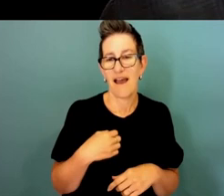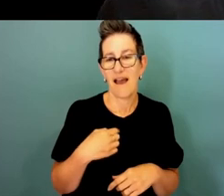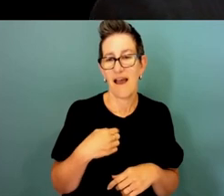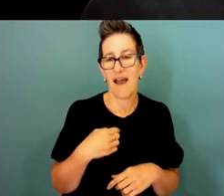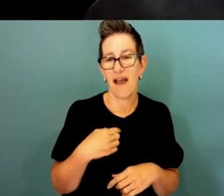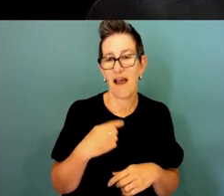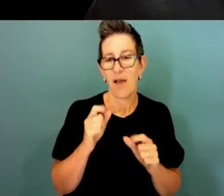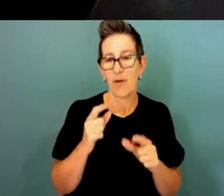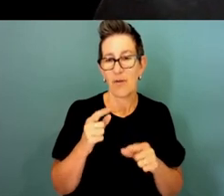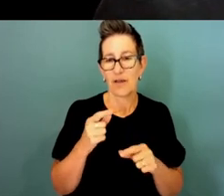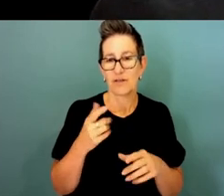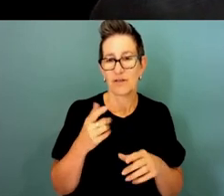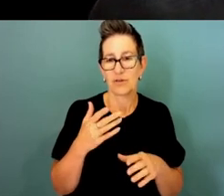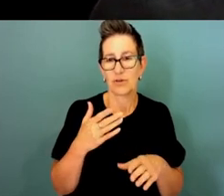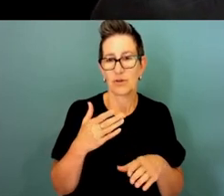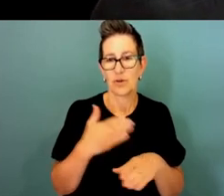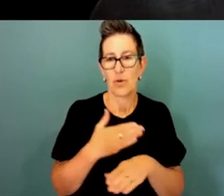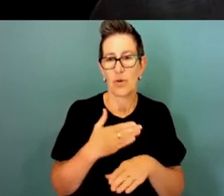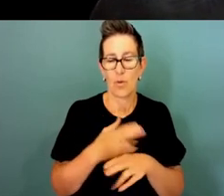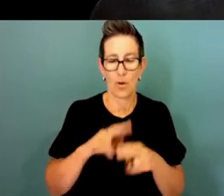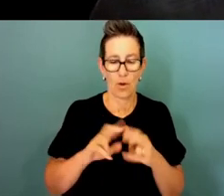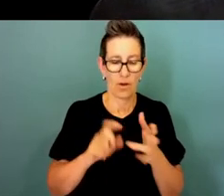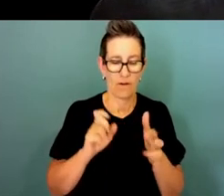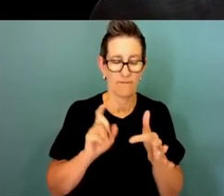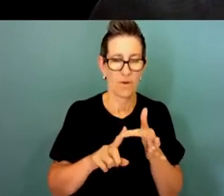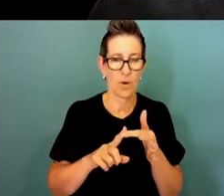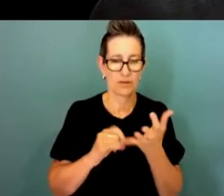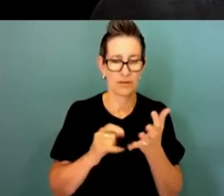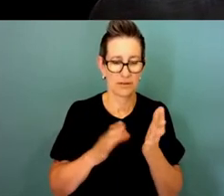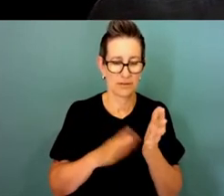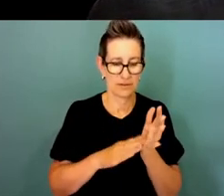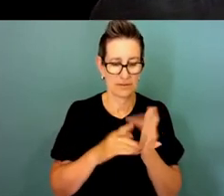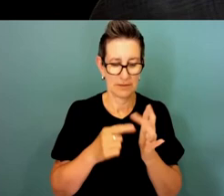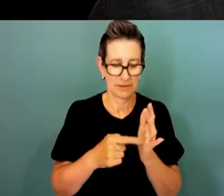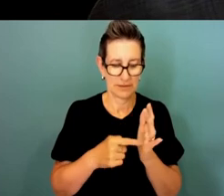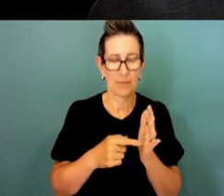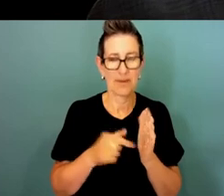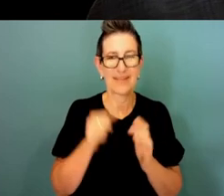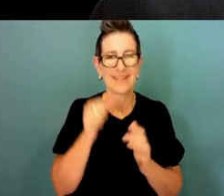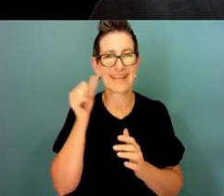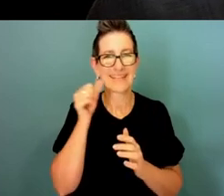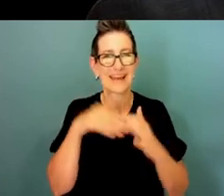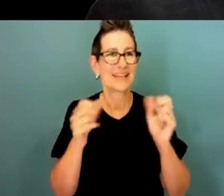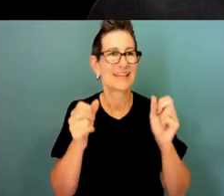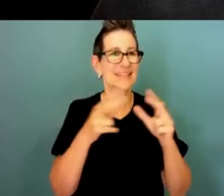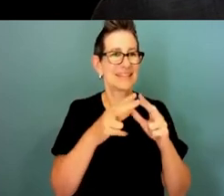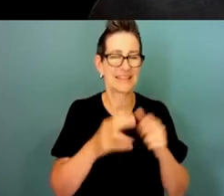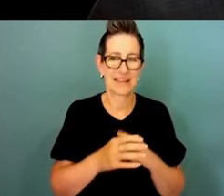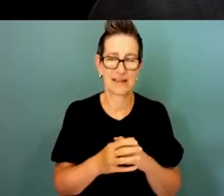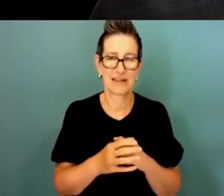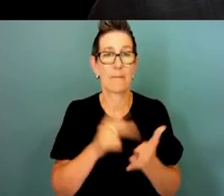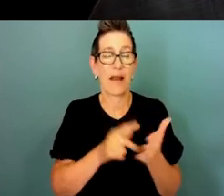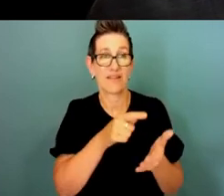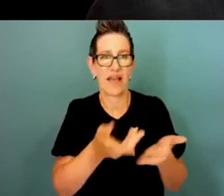summit panel on workforce summit yesterday which the AFR ran in Sydney and part of the discussion was